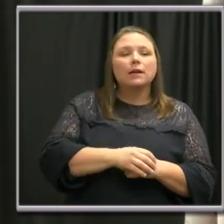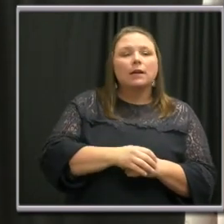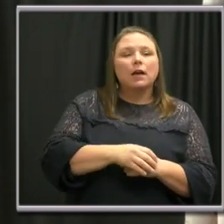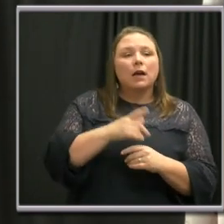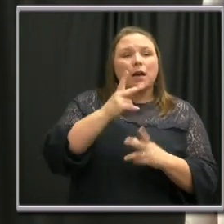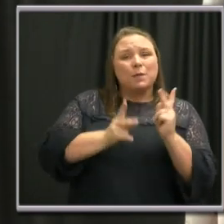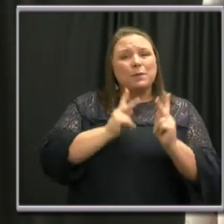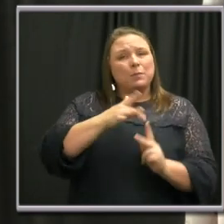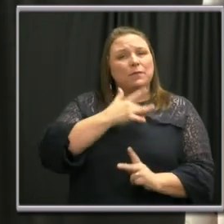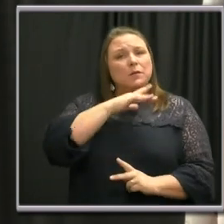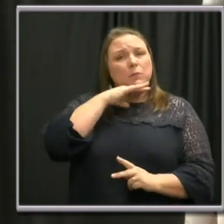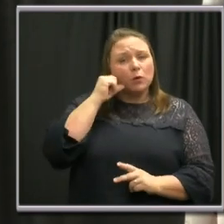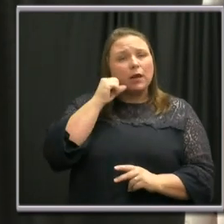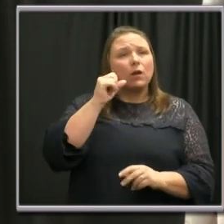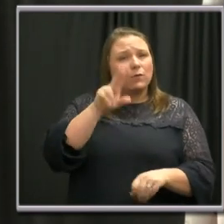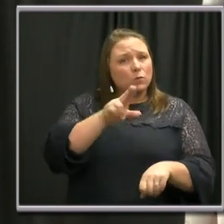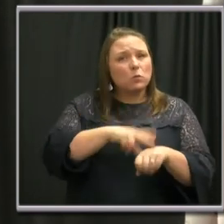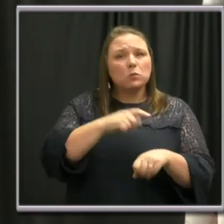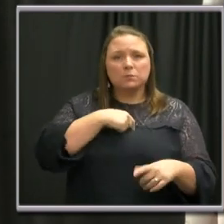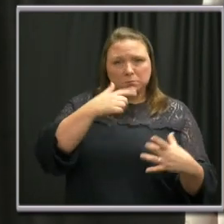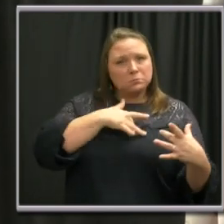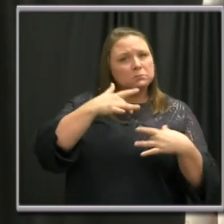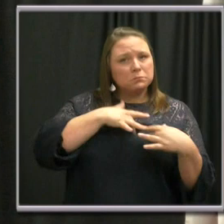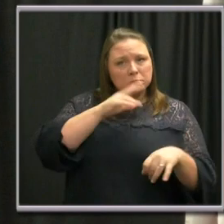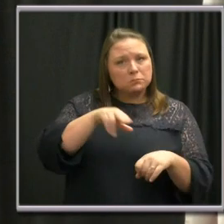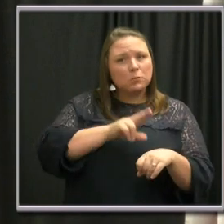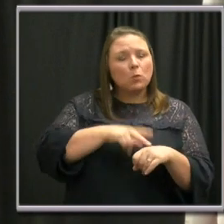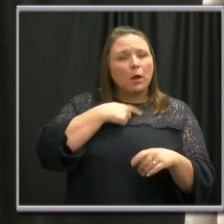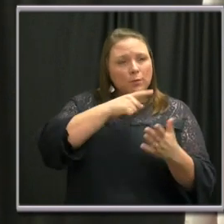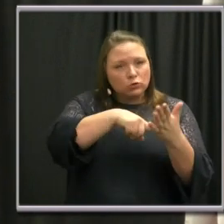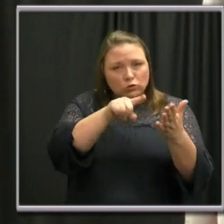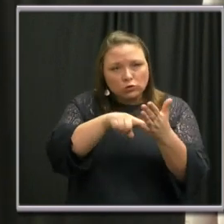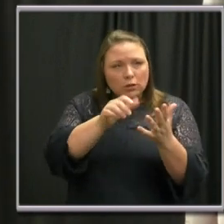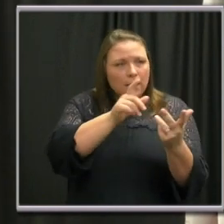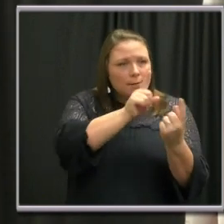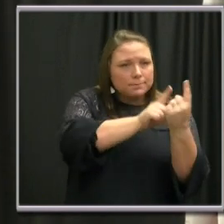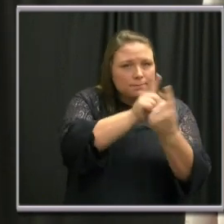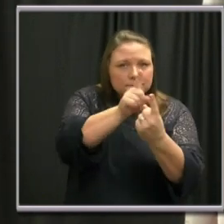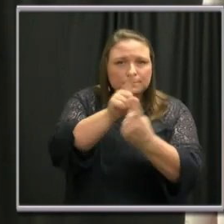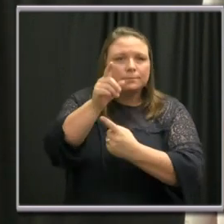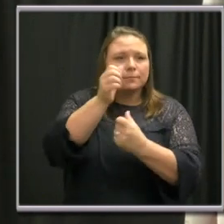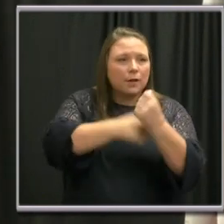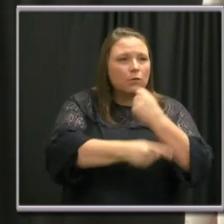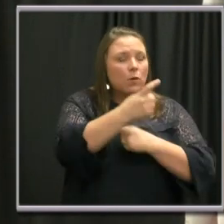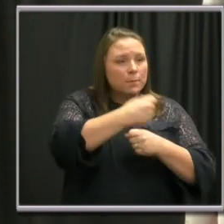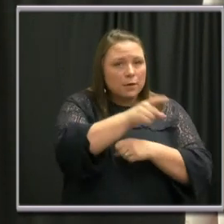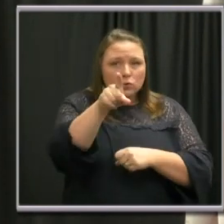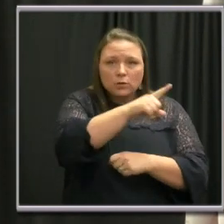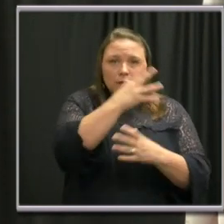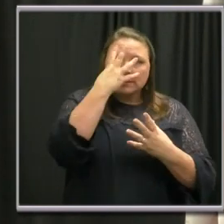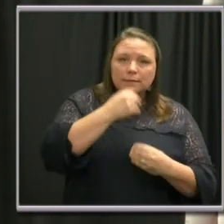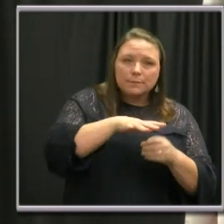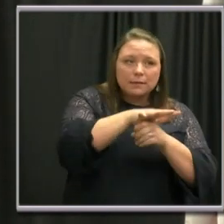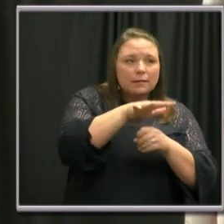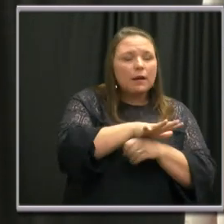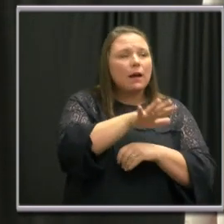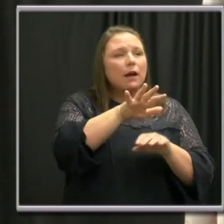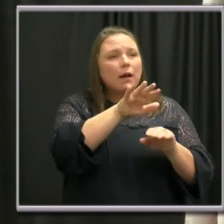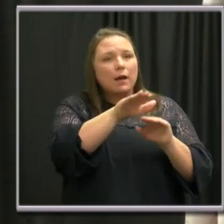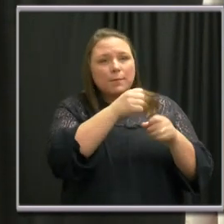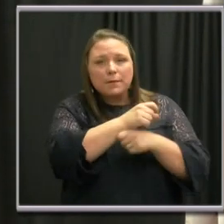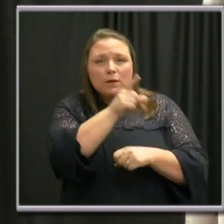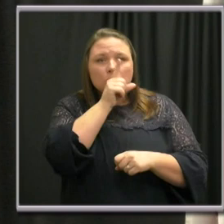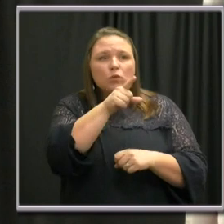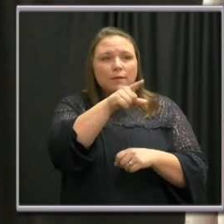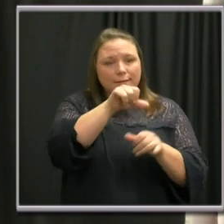Burnout, yes, that's something I'm very concerned about, checking in with our officers, making sure they get plenty of rest, making sure that they